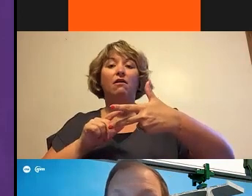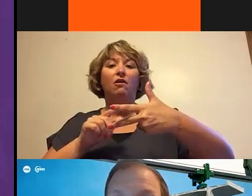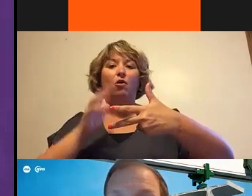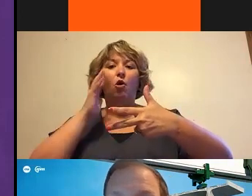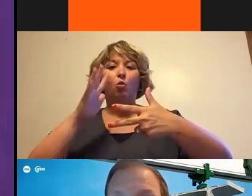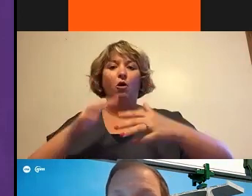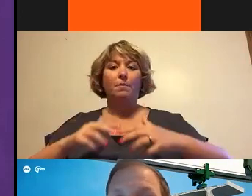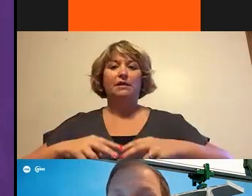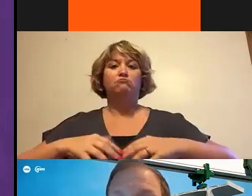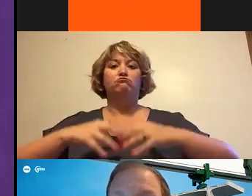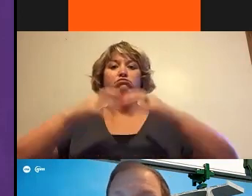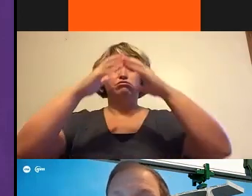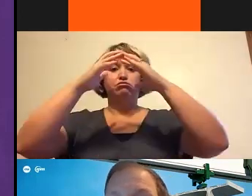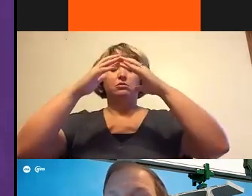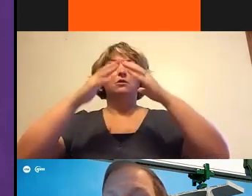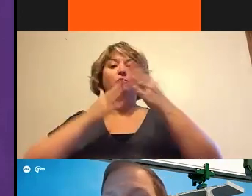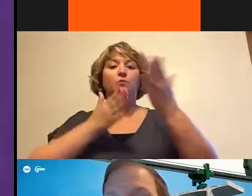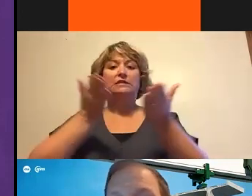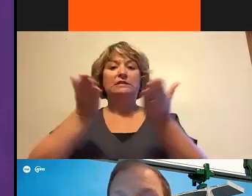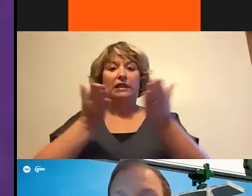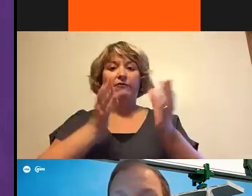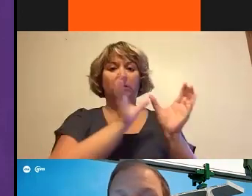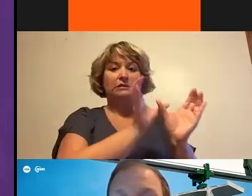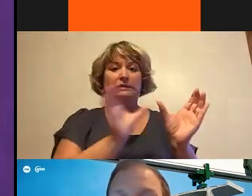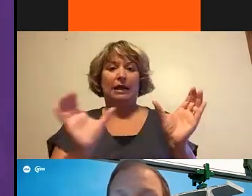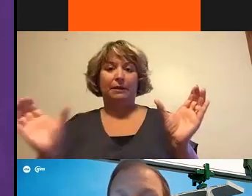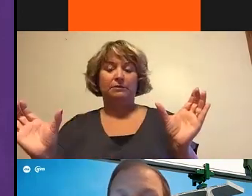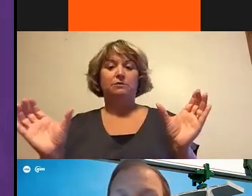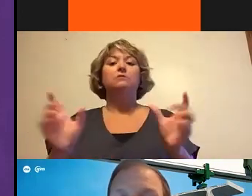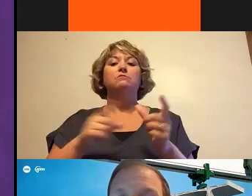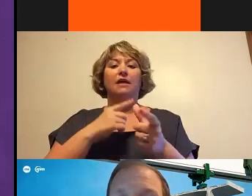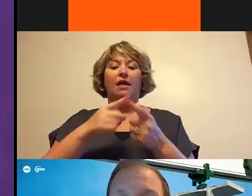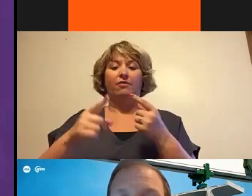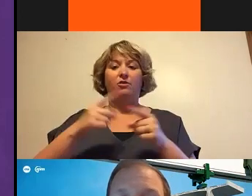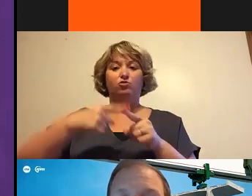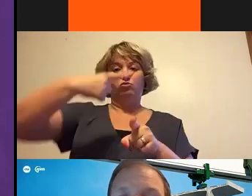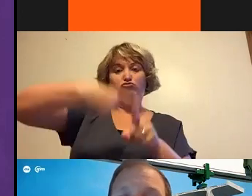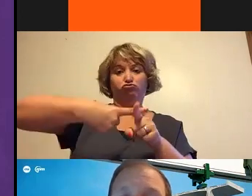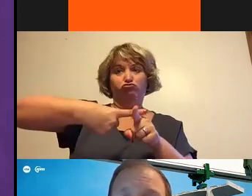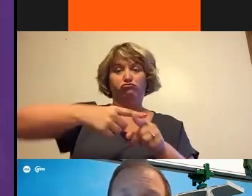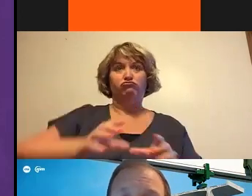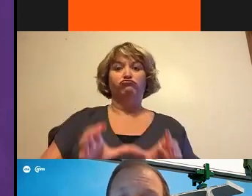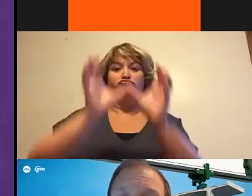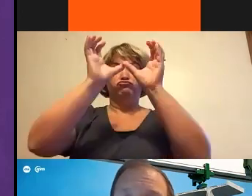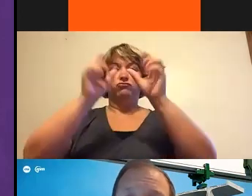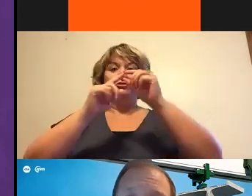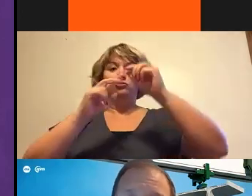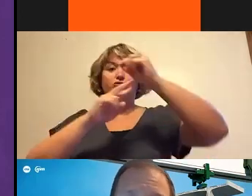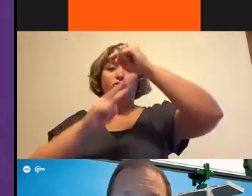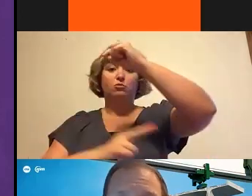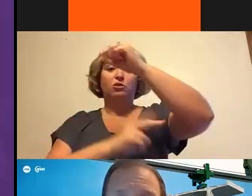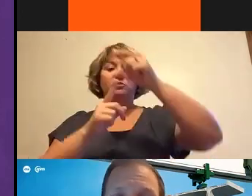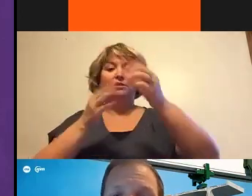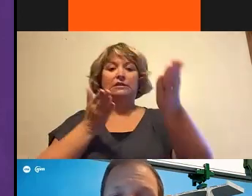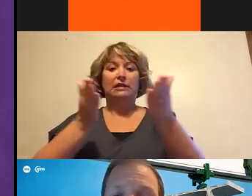segments. So that's where we're going to be delivering the segments. And then from those cross streets, the segments come up onto the bridge and we deliver them to the gantry as the